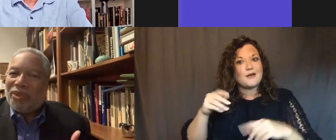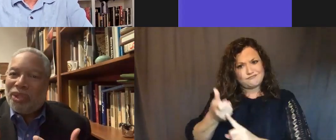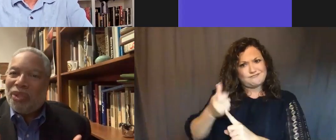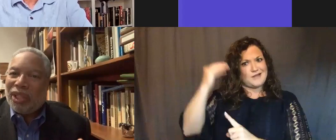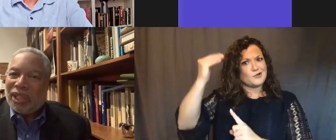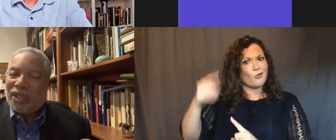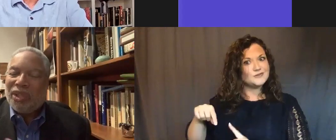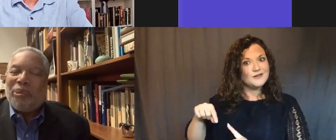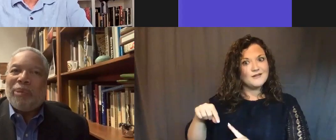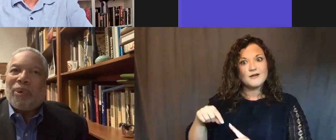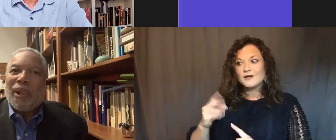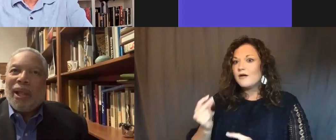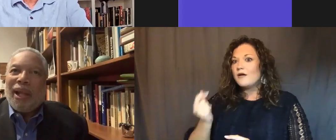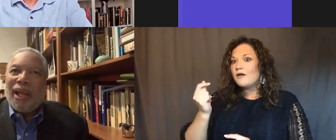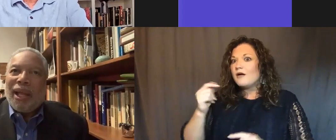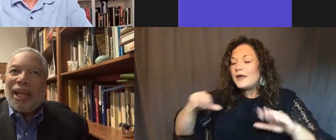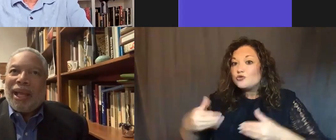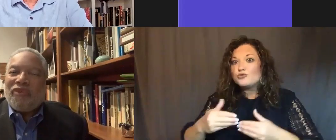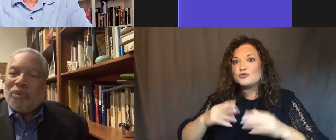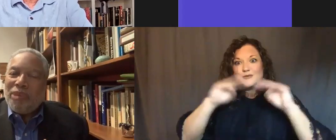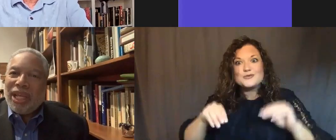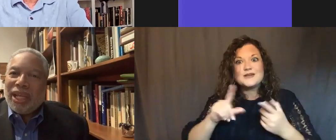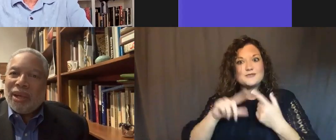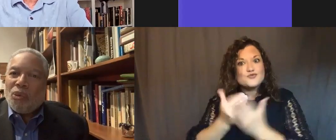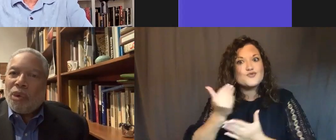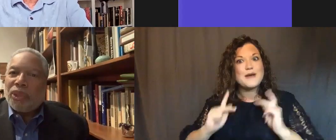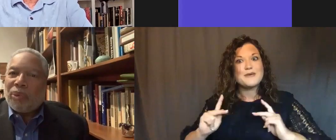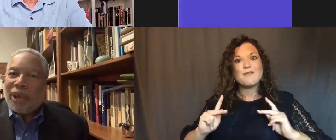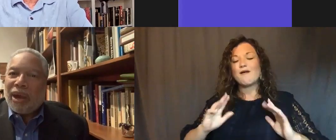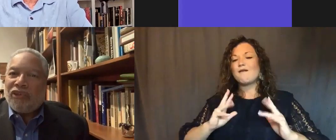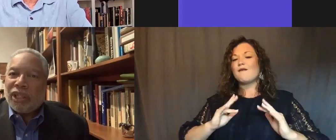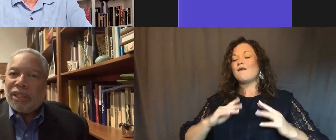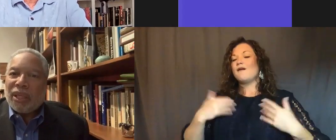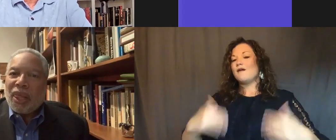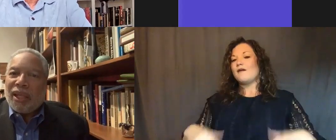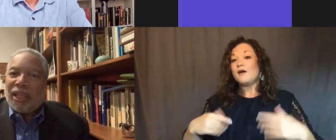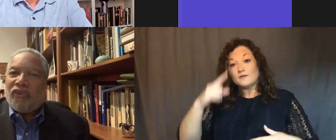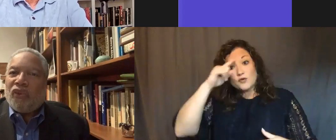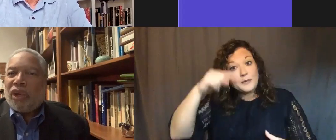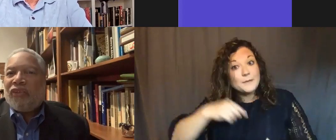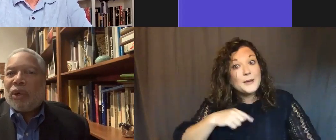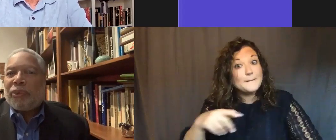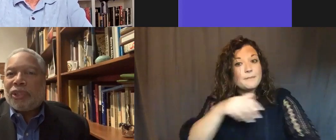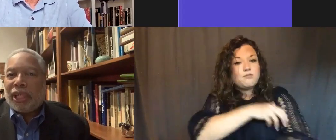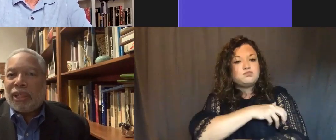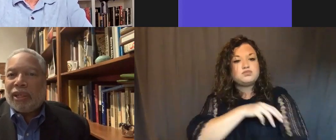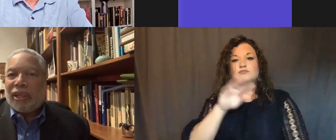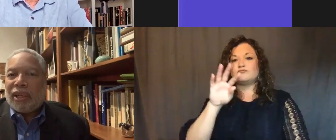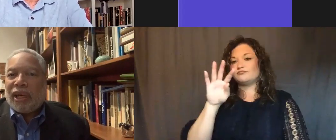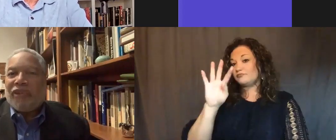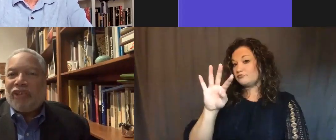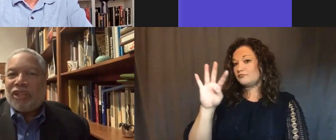really introducing this to new people. And for me, what was so powerful is that 44%